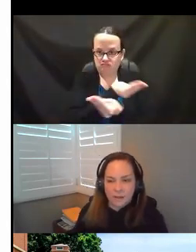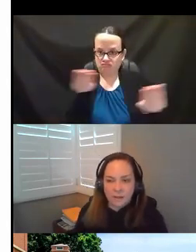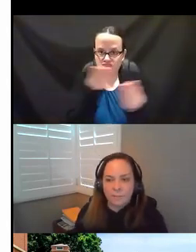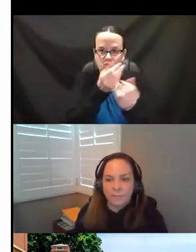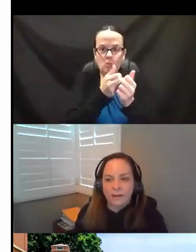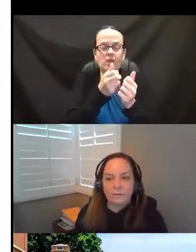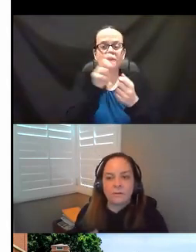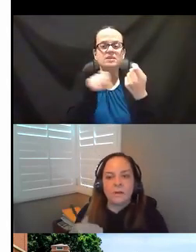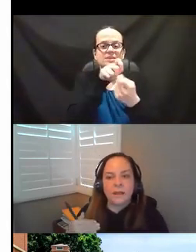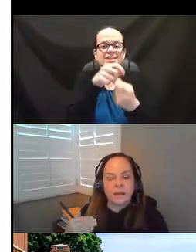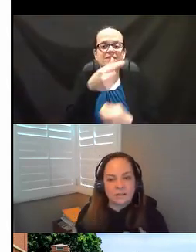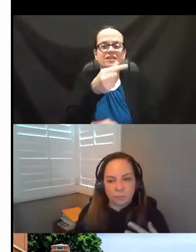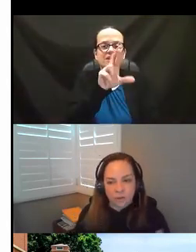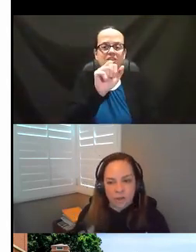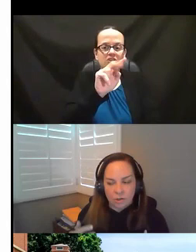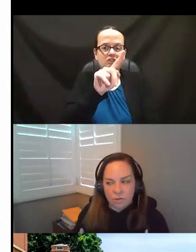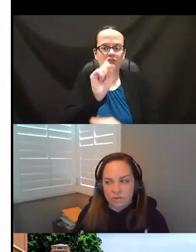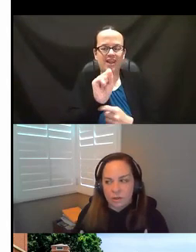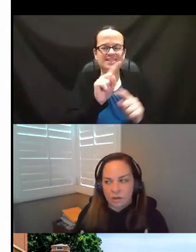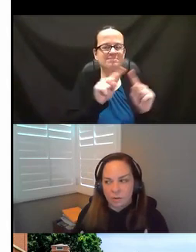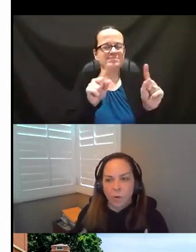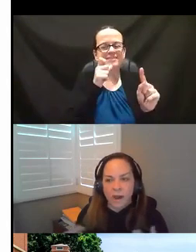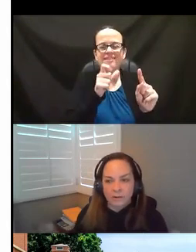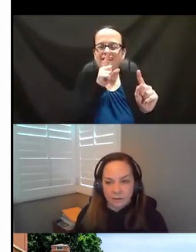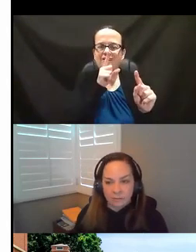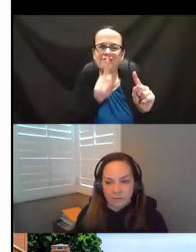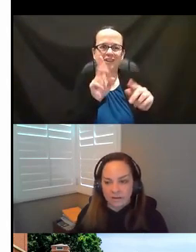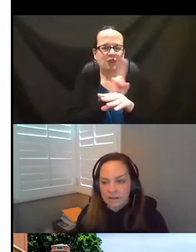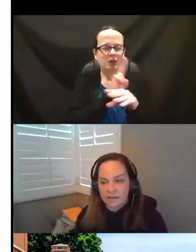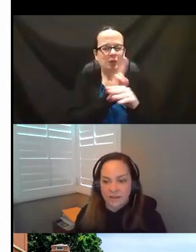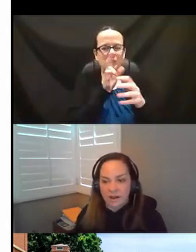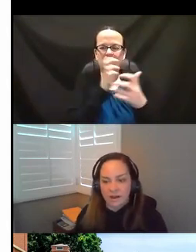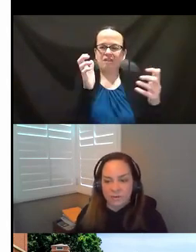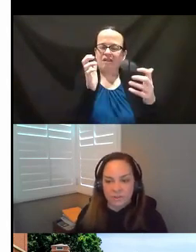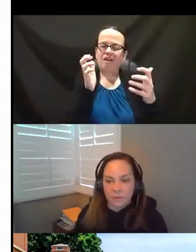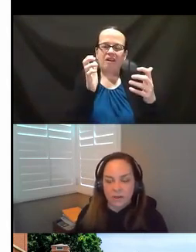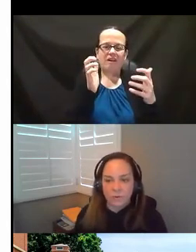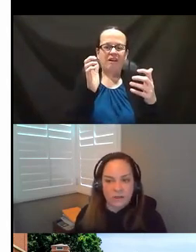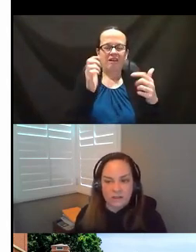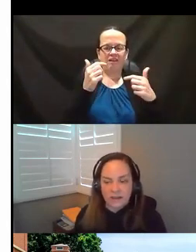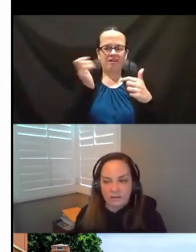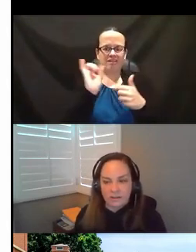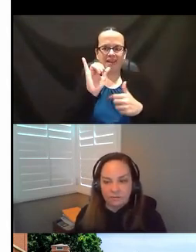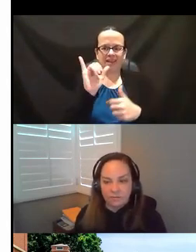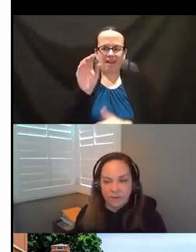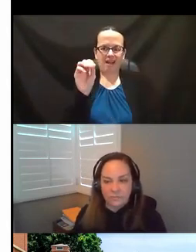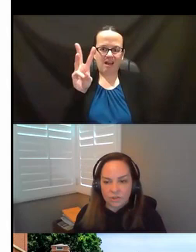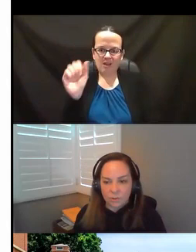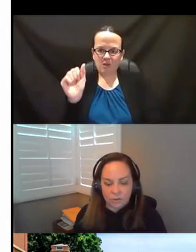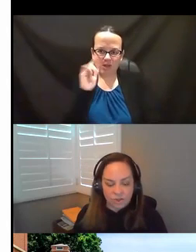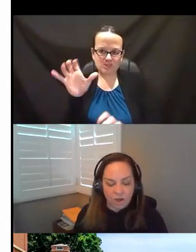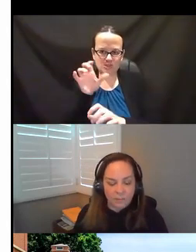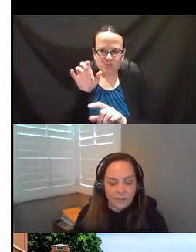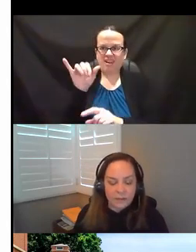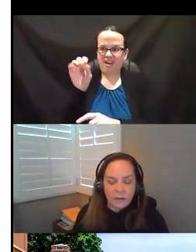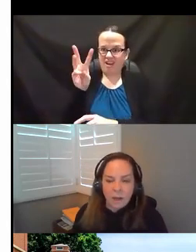But it isn't really used widely, like it sounds like Iowa is doing. We need to take a lesson from them to do